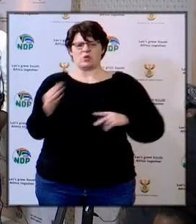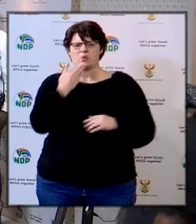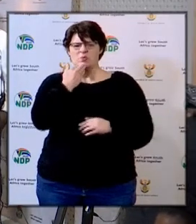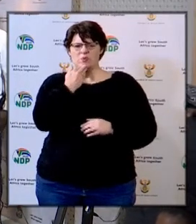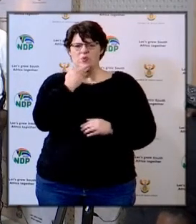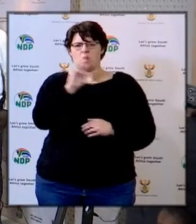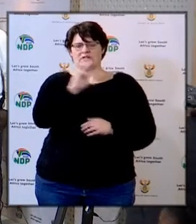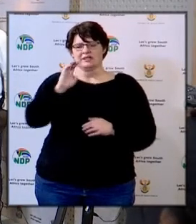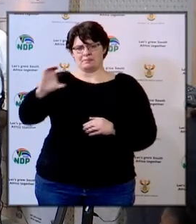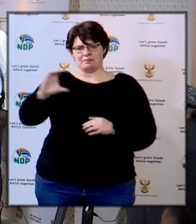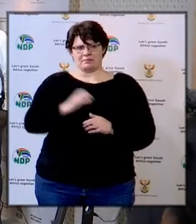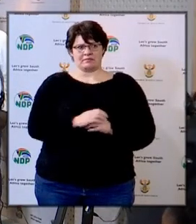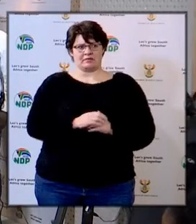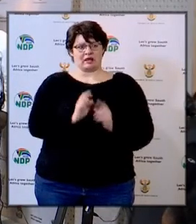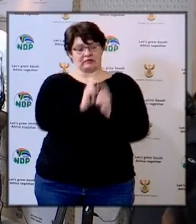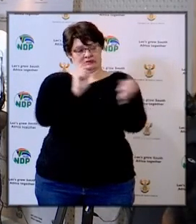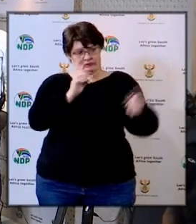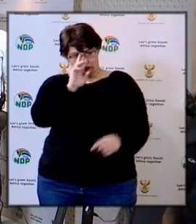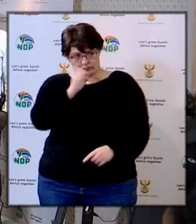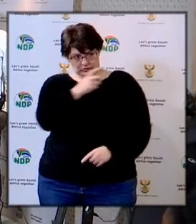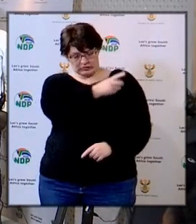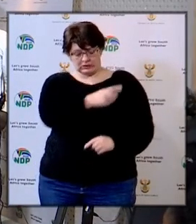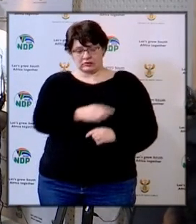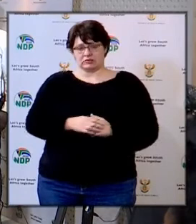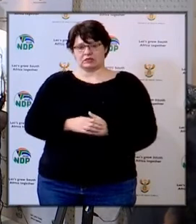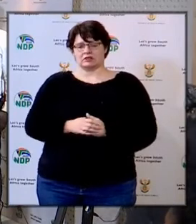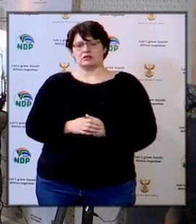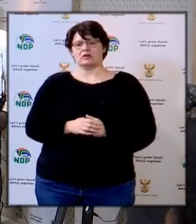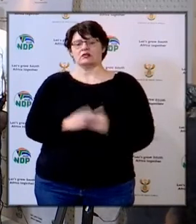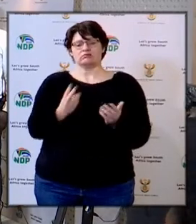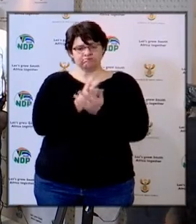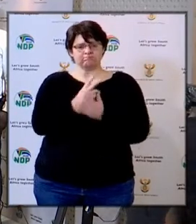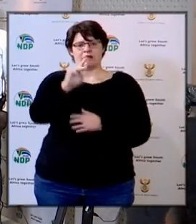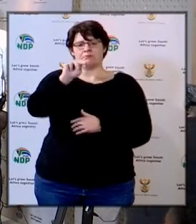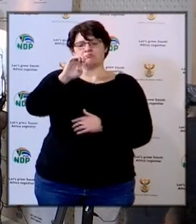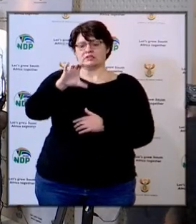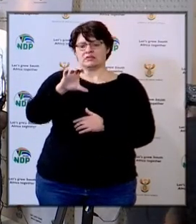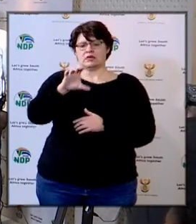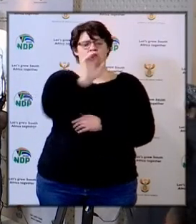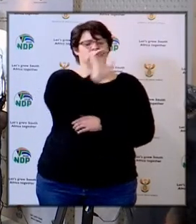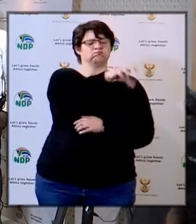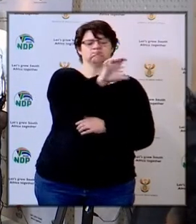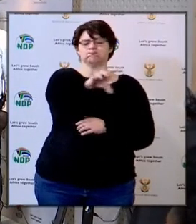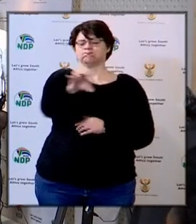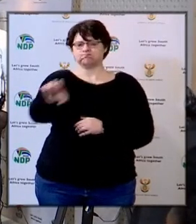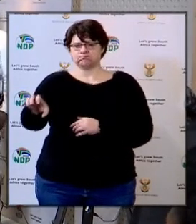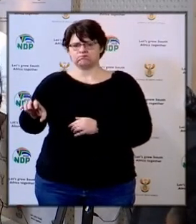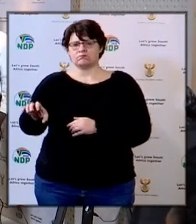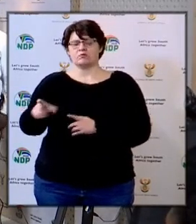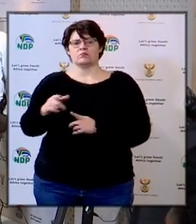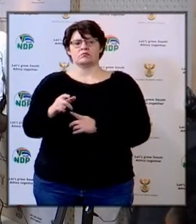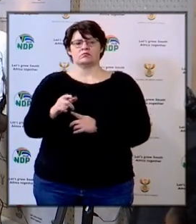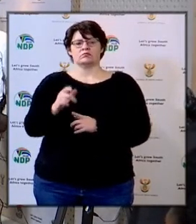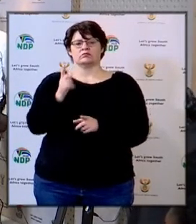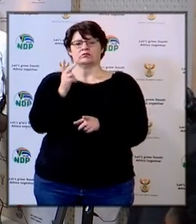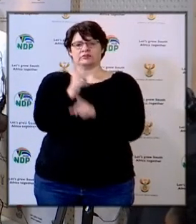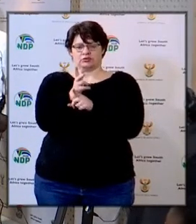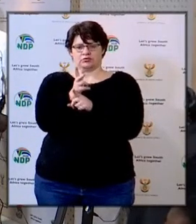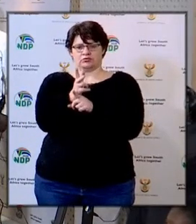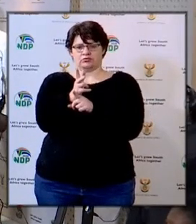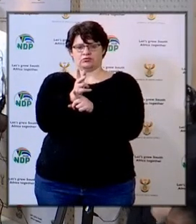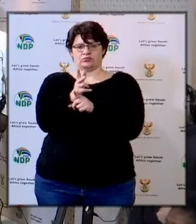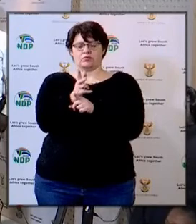ready at the moment, the Western Cape. And then I will also ask if all the other MECs from other Provinces to mute your